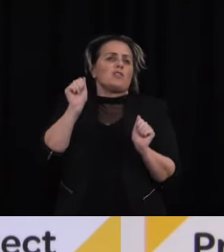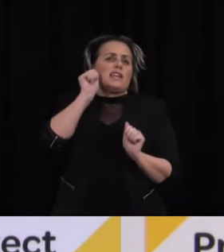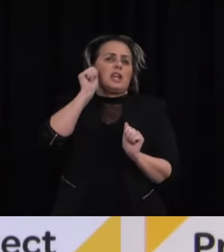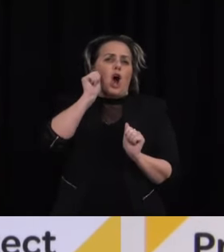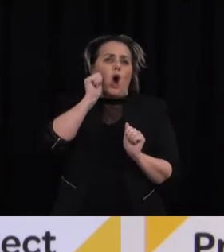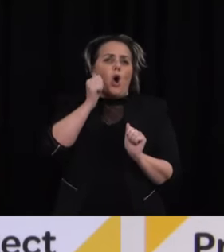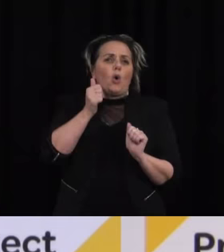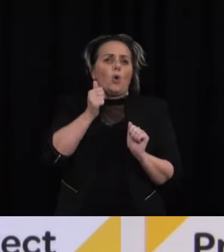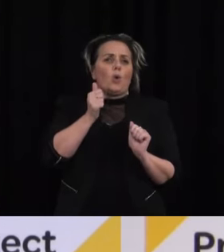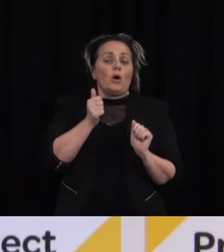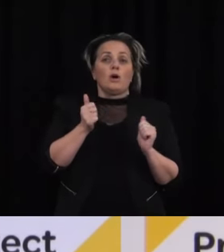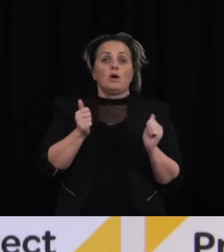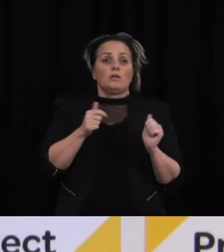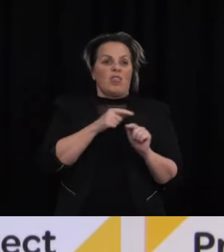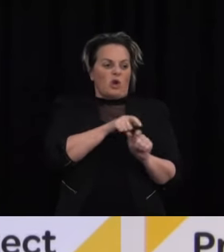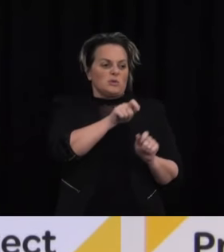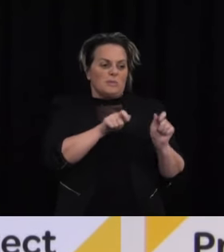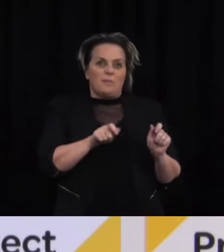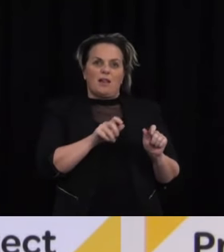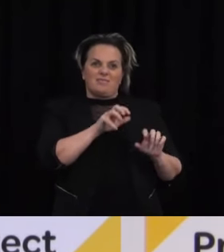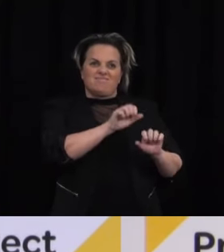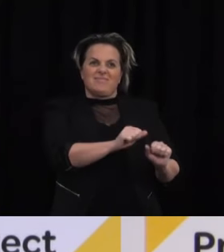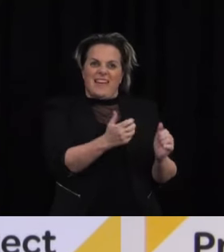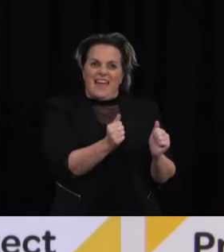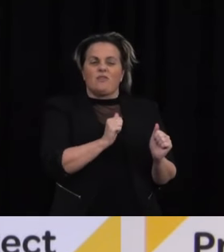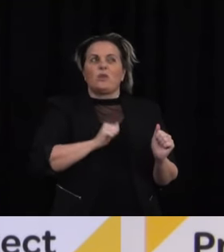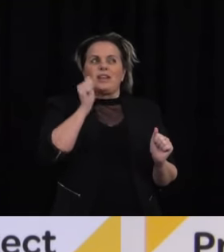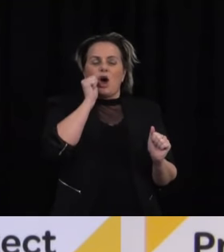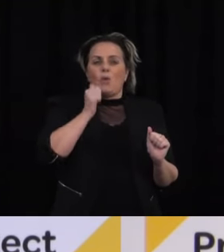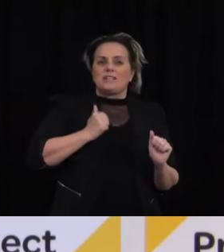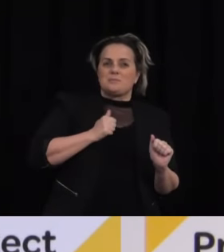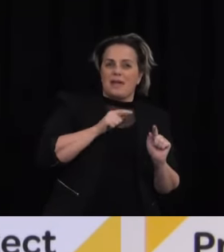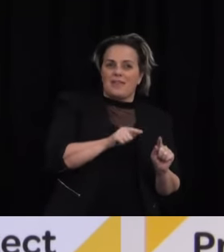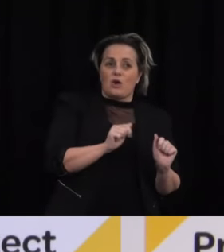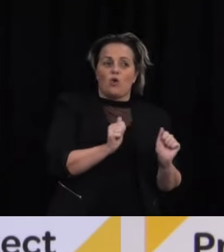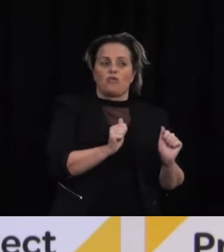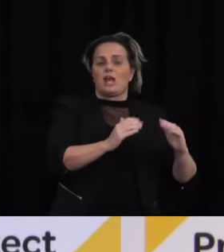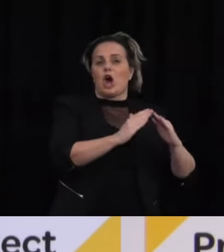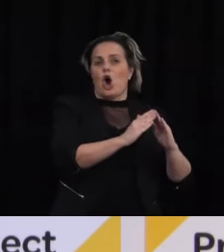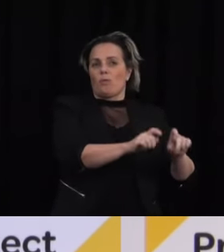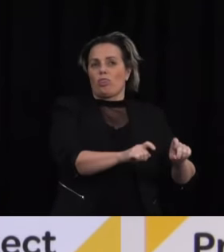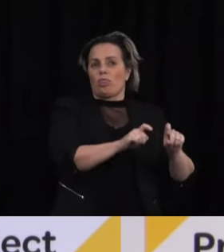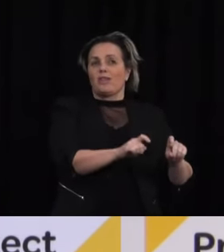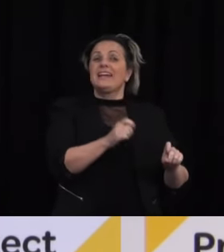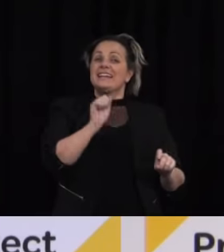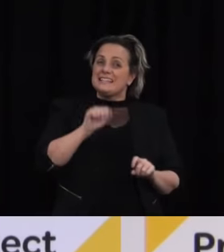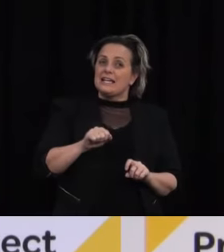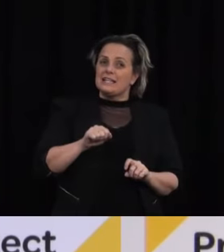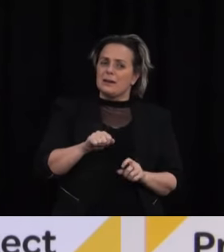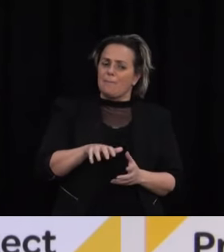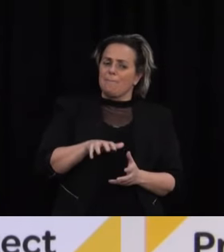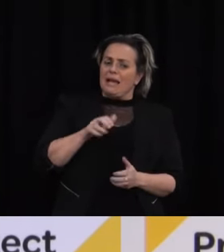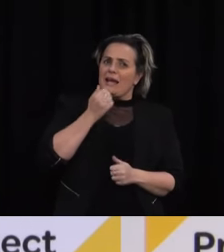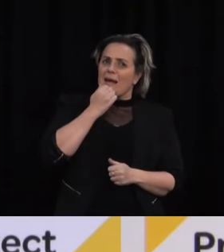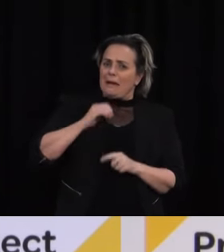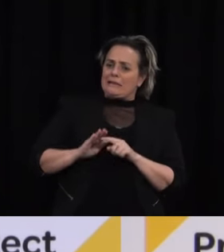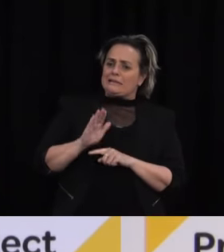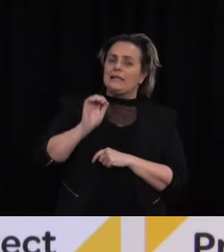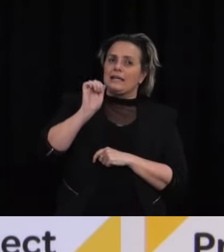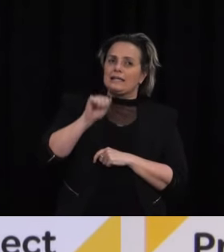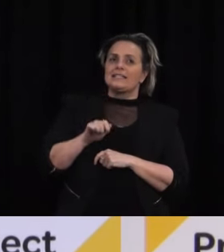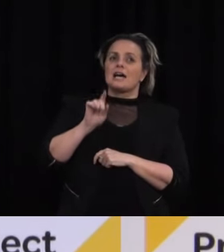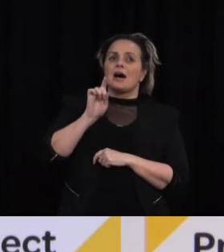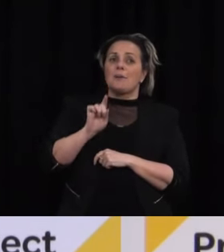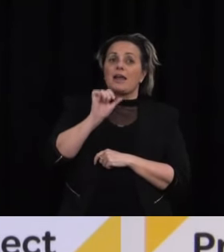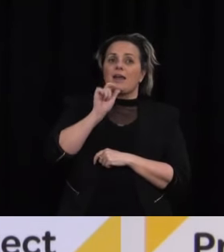already isolating that does mean that while it's a bigger number that's less concerning than if it was a number that big